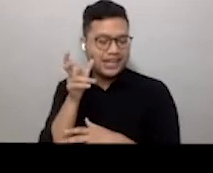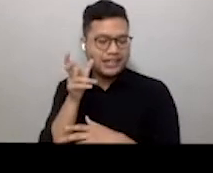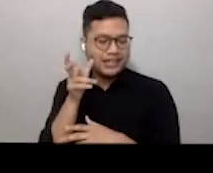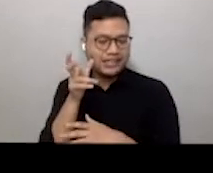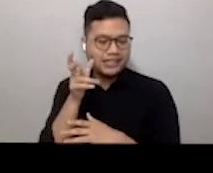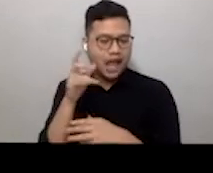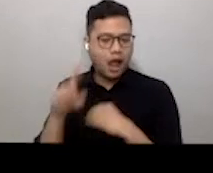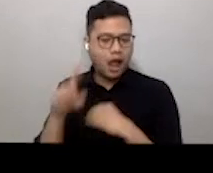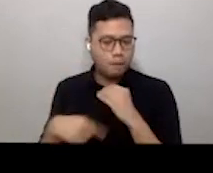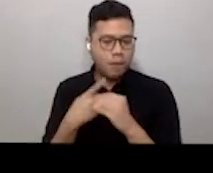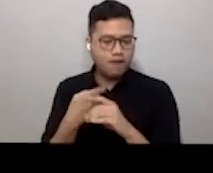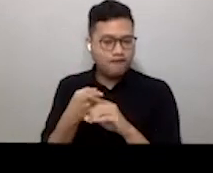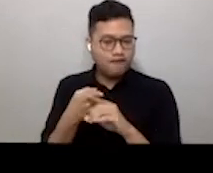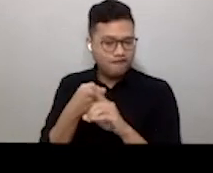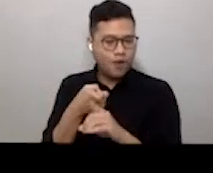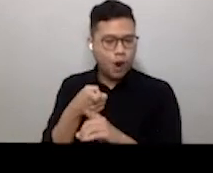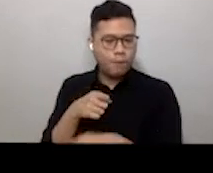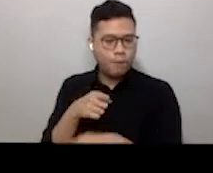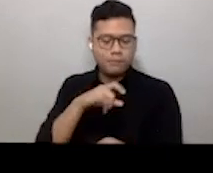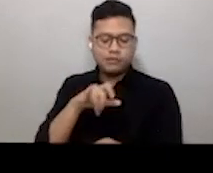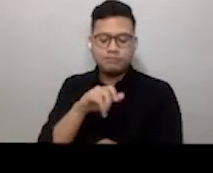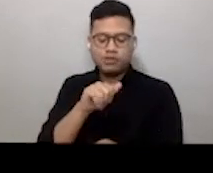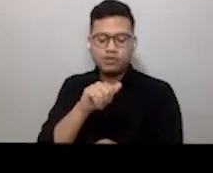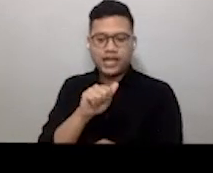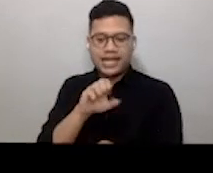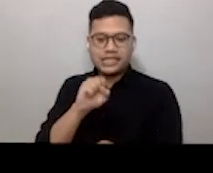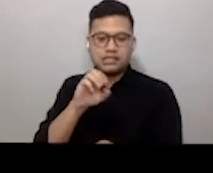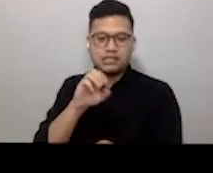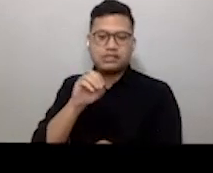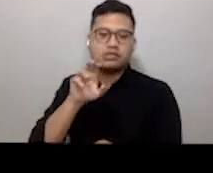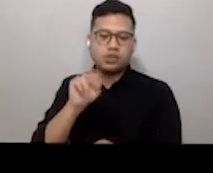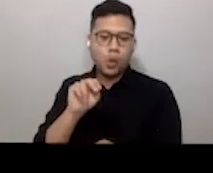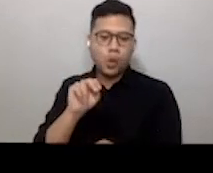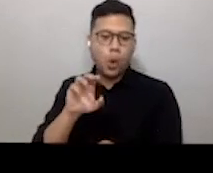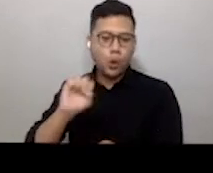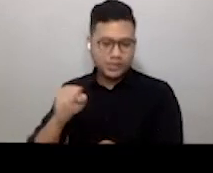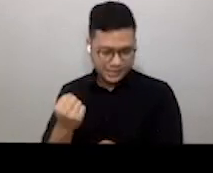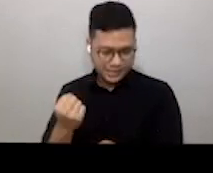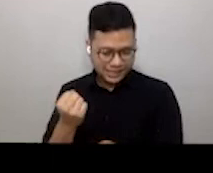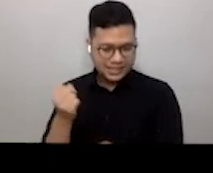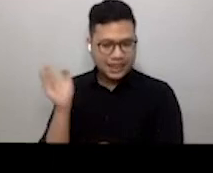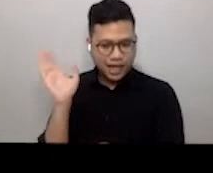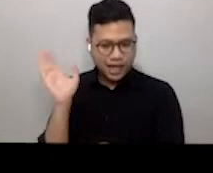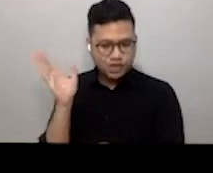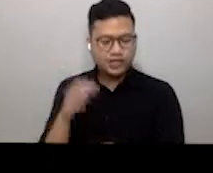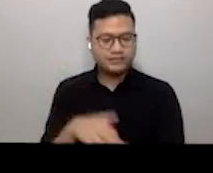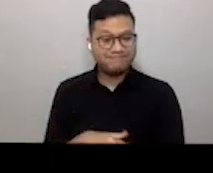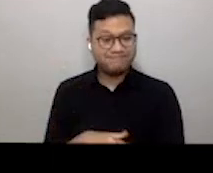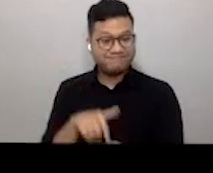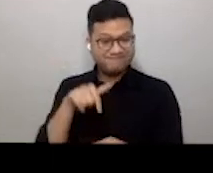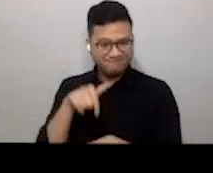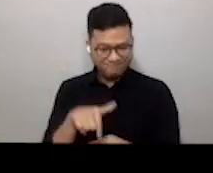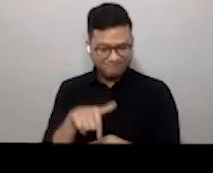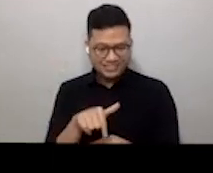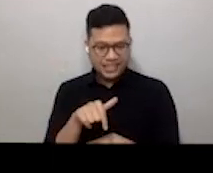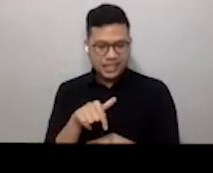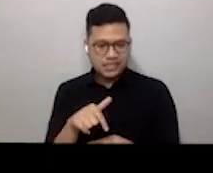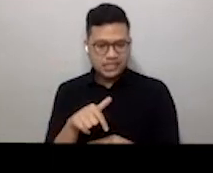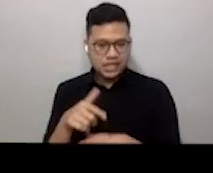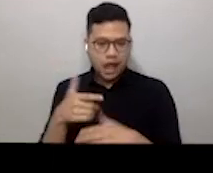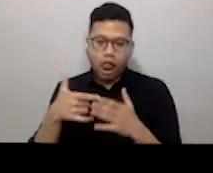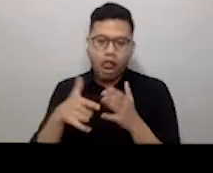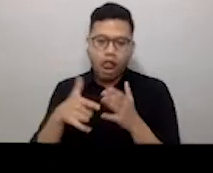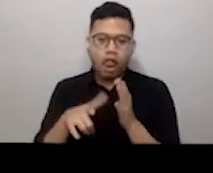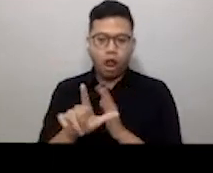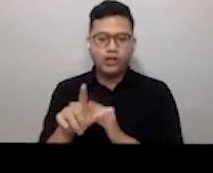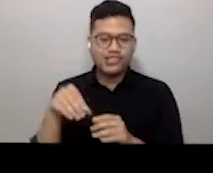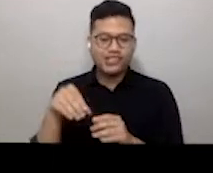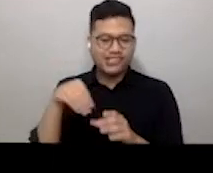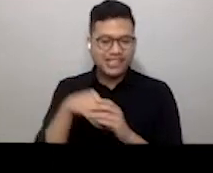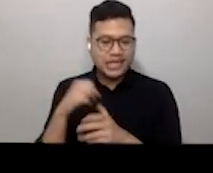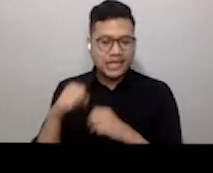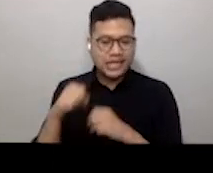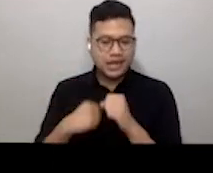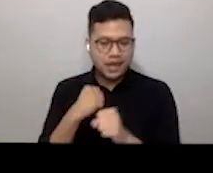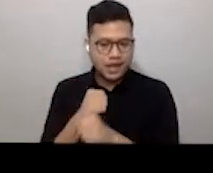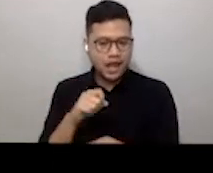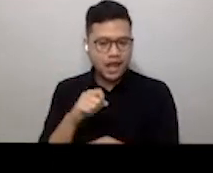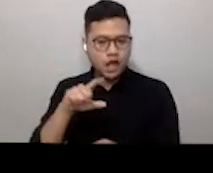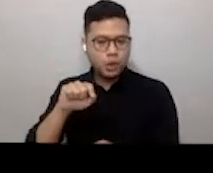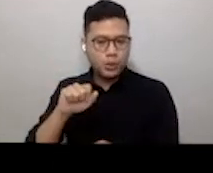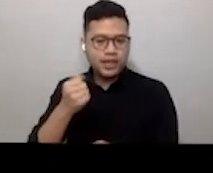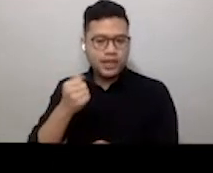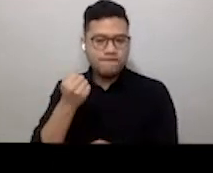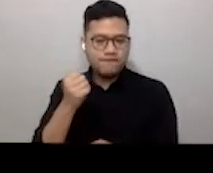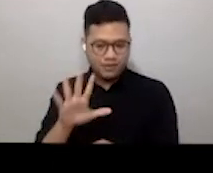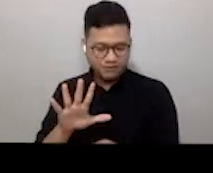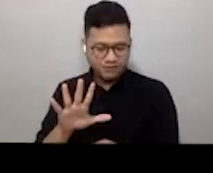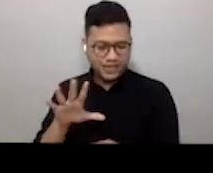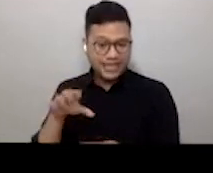Jason Pomeroy's lecture. So the Knowledge is Great lecture series was launched in 2015 by the British Council